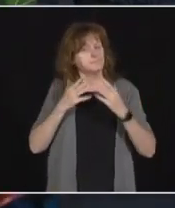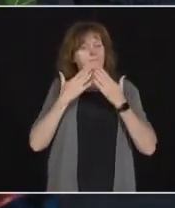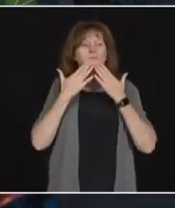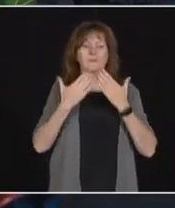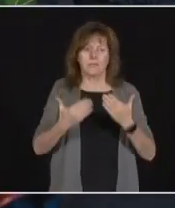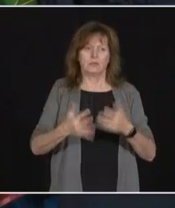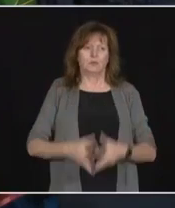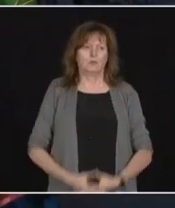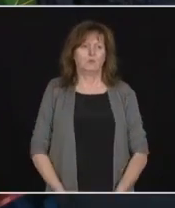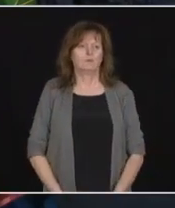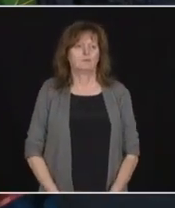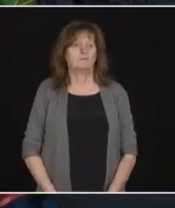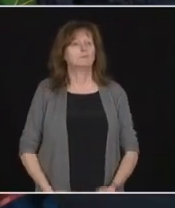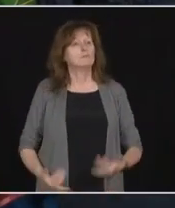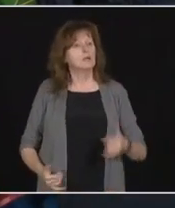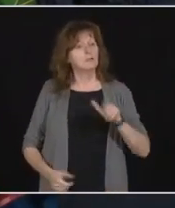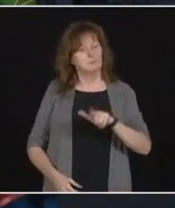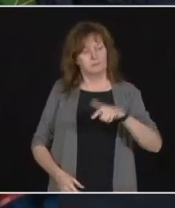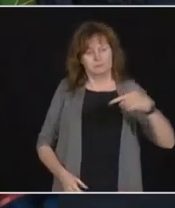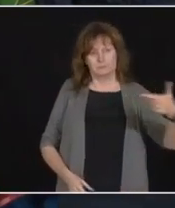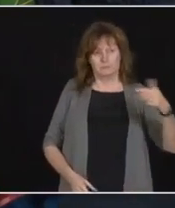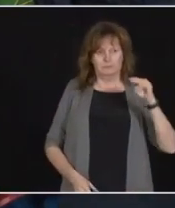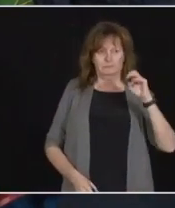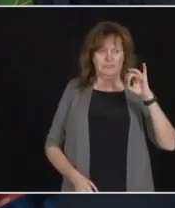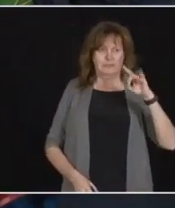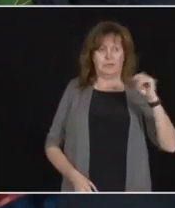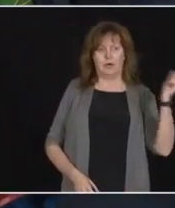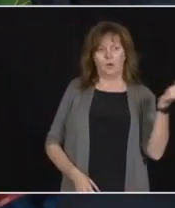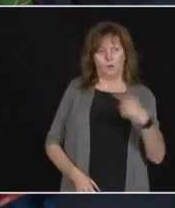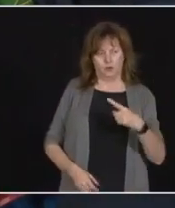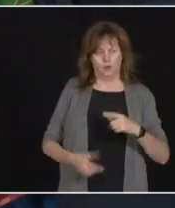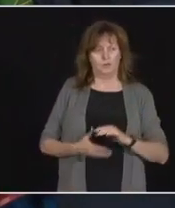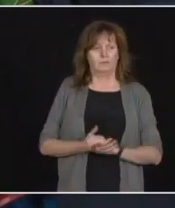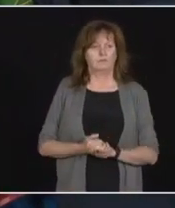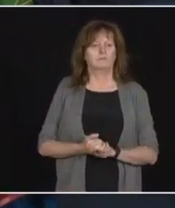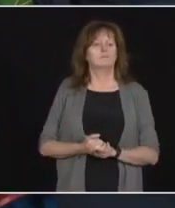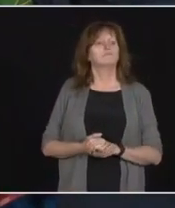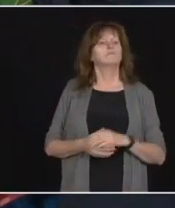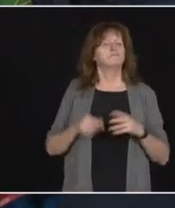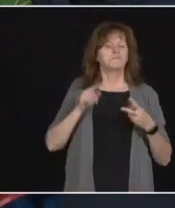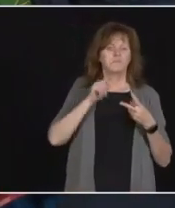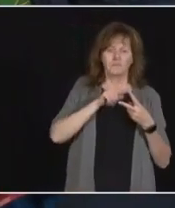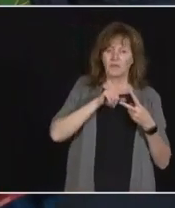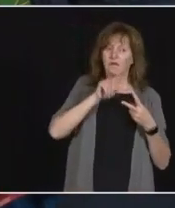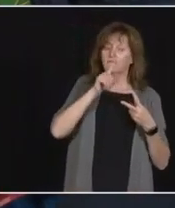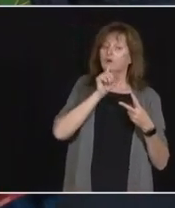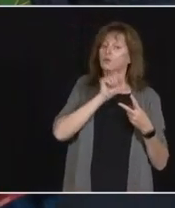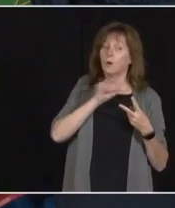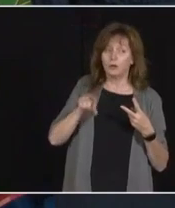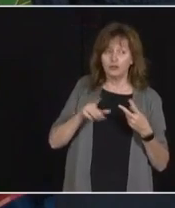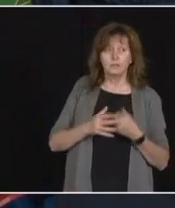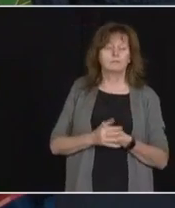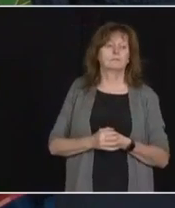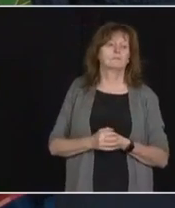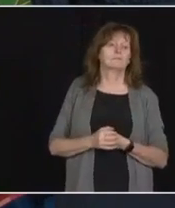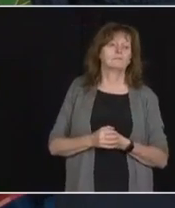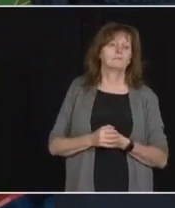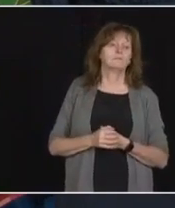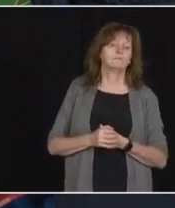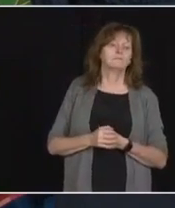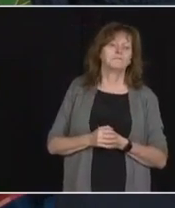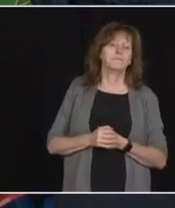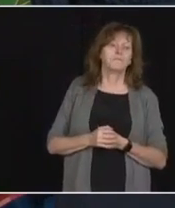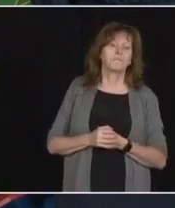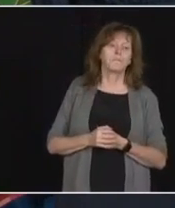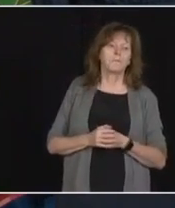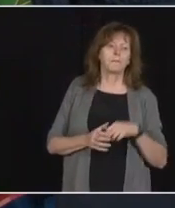to the phone line for questions. Just a reminder, one question, one follow-up. First question. First question comes from Rob Ferguson